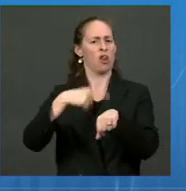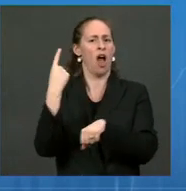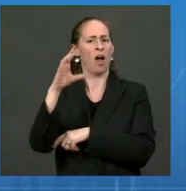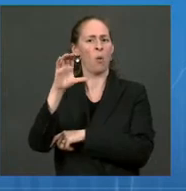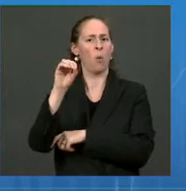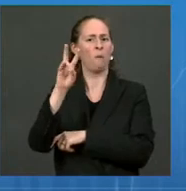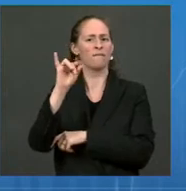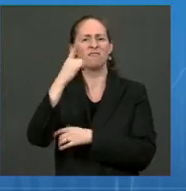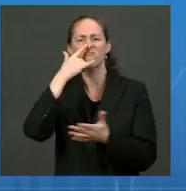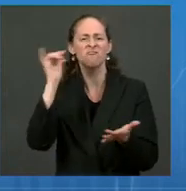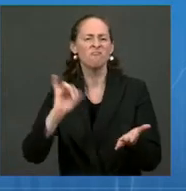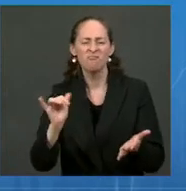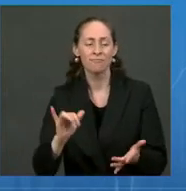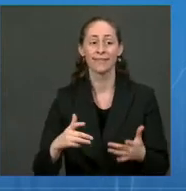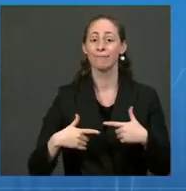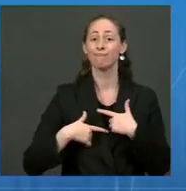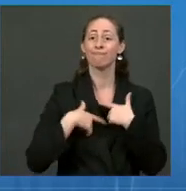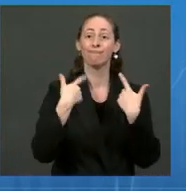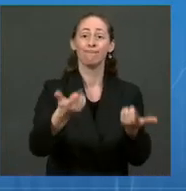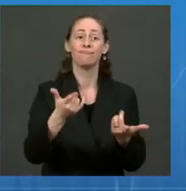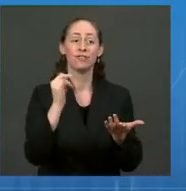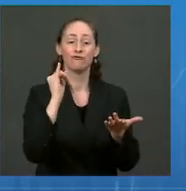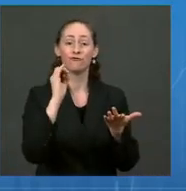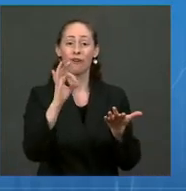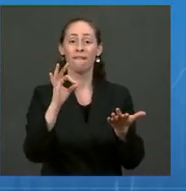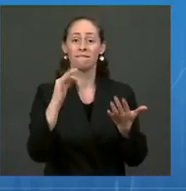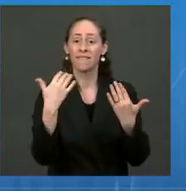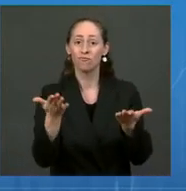Dr. you, doctors. Let's open it up for a few questions. Kevin.